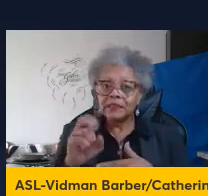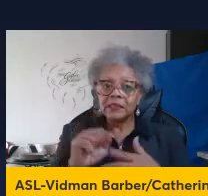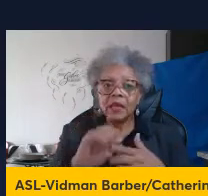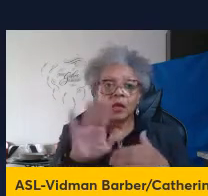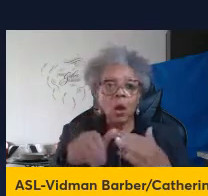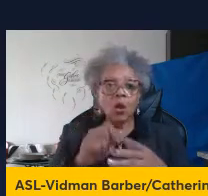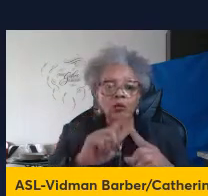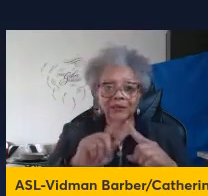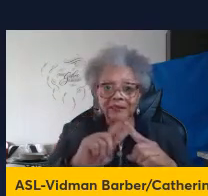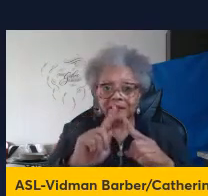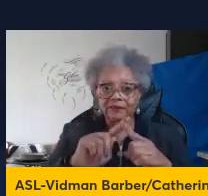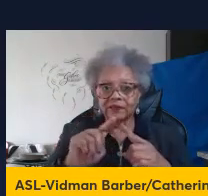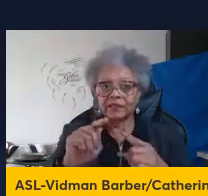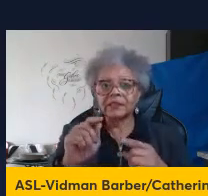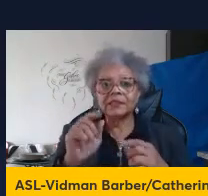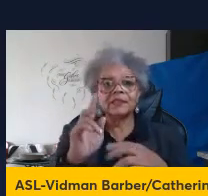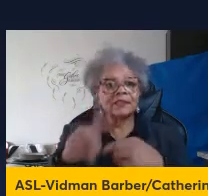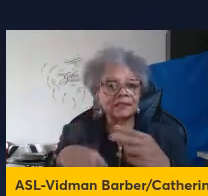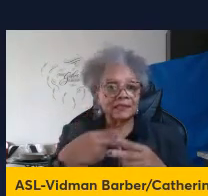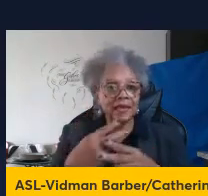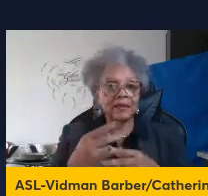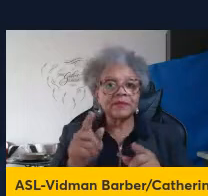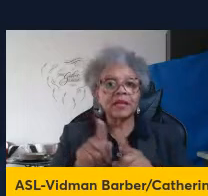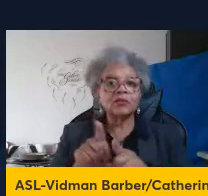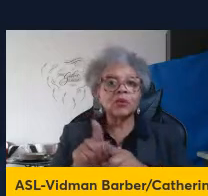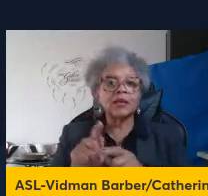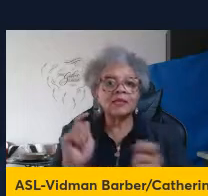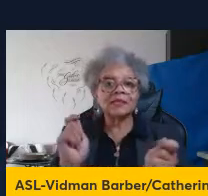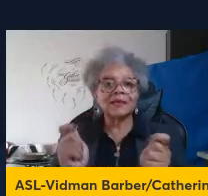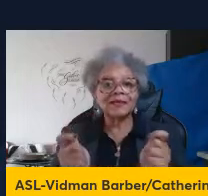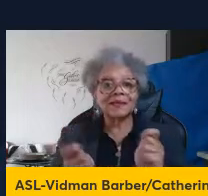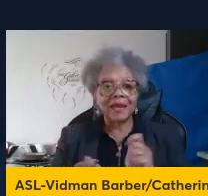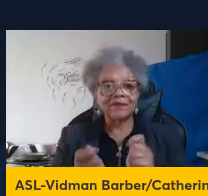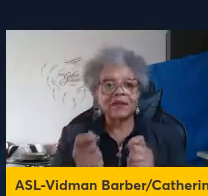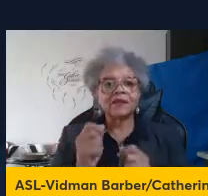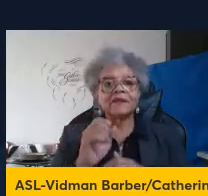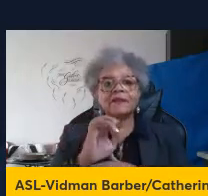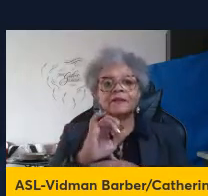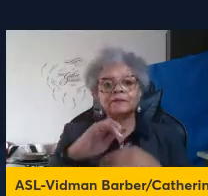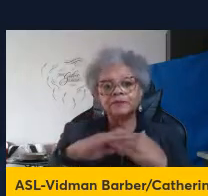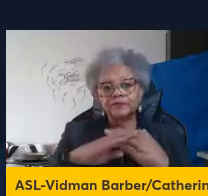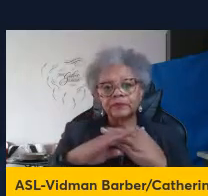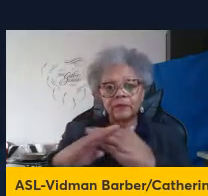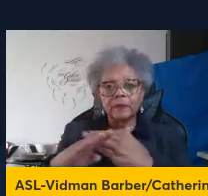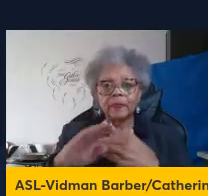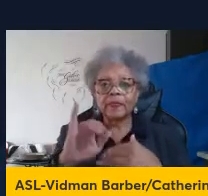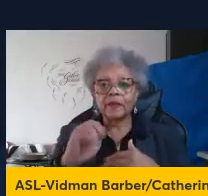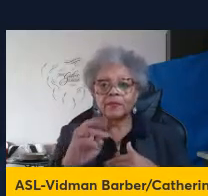as well as adaptive immunity. This occurs in the first hours to days.